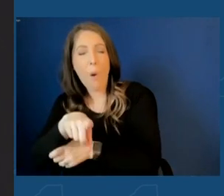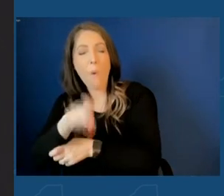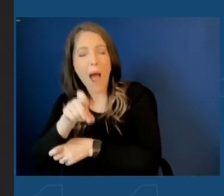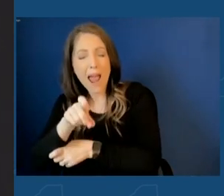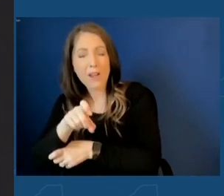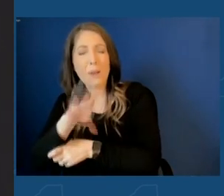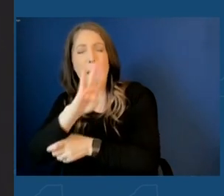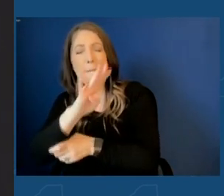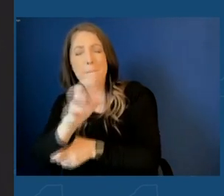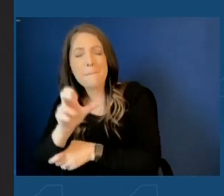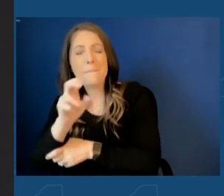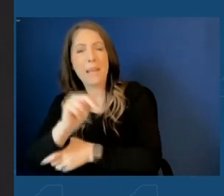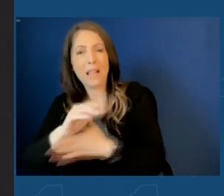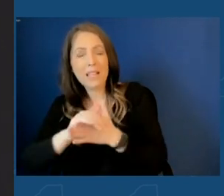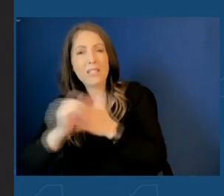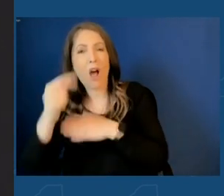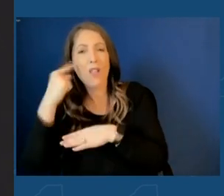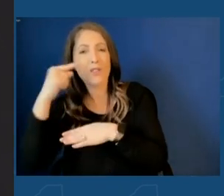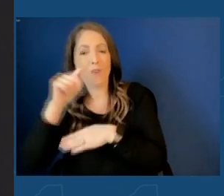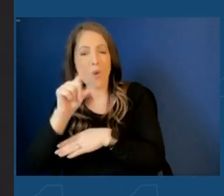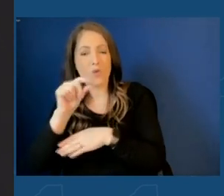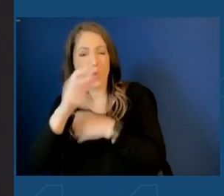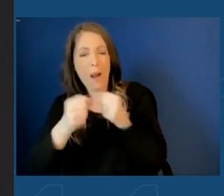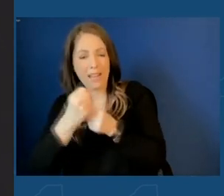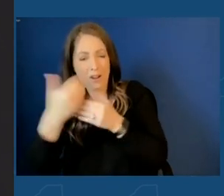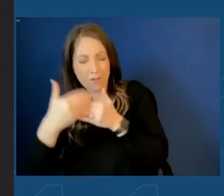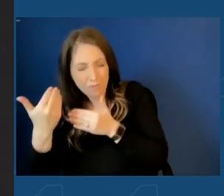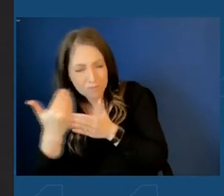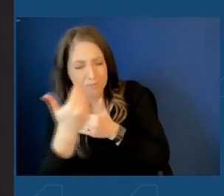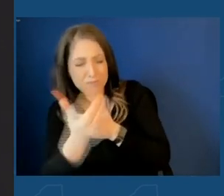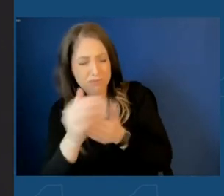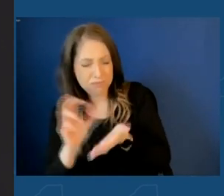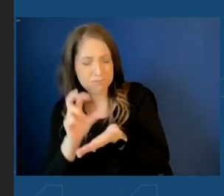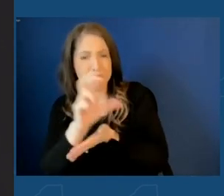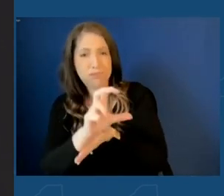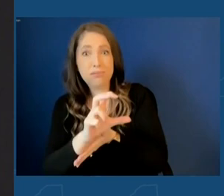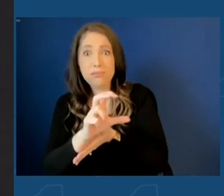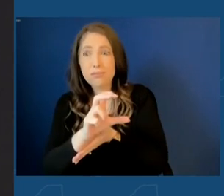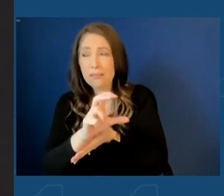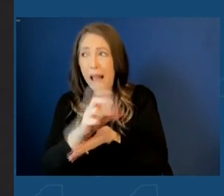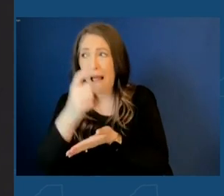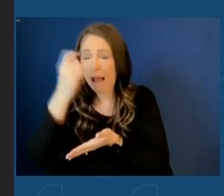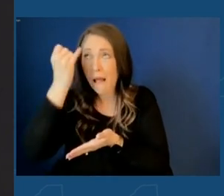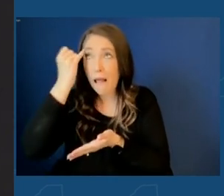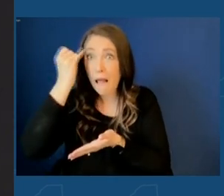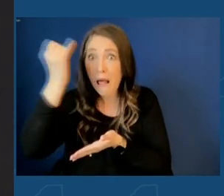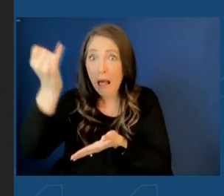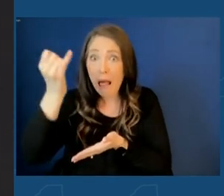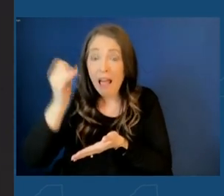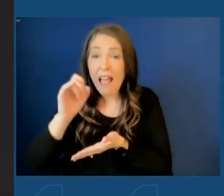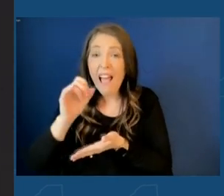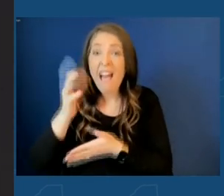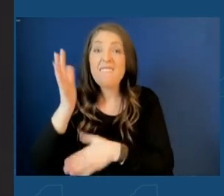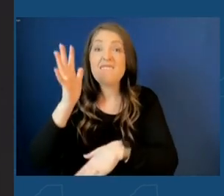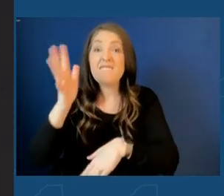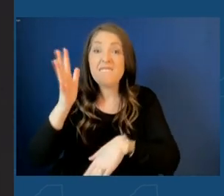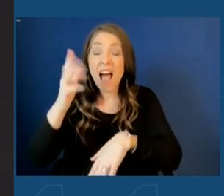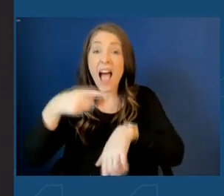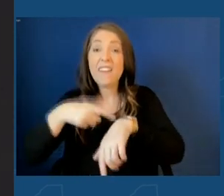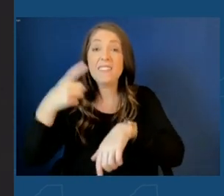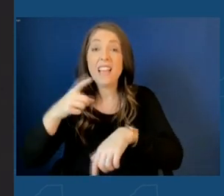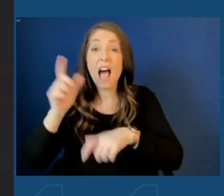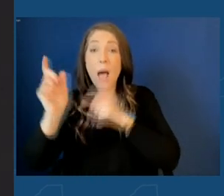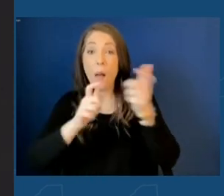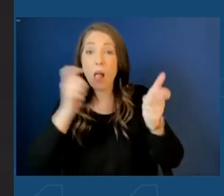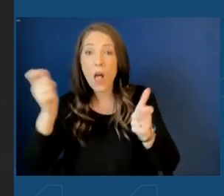over the next 20 years. $100 billion. Just think of the scale of that. Five times larger than the other one that